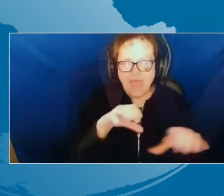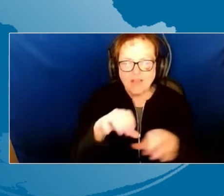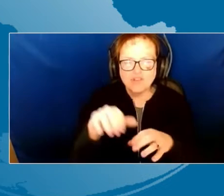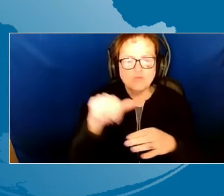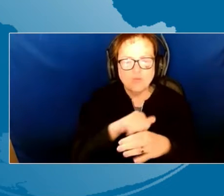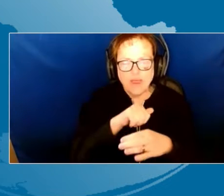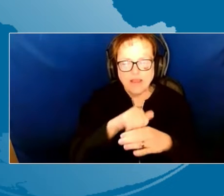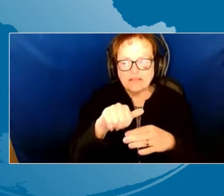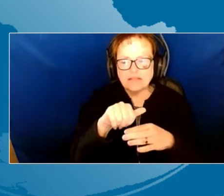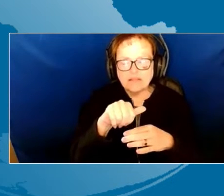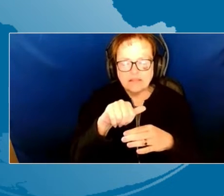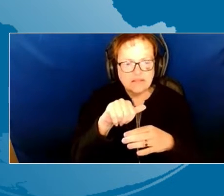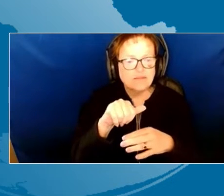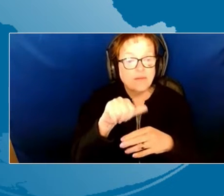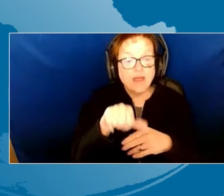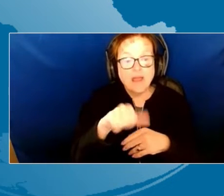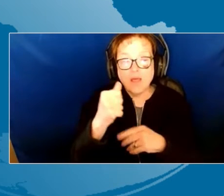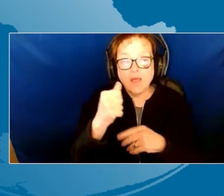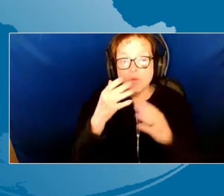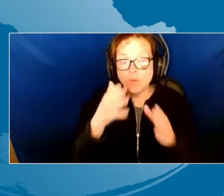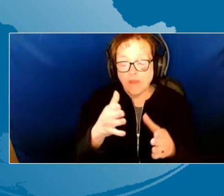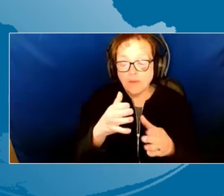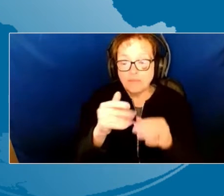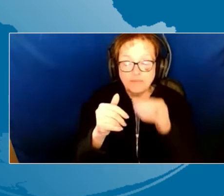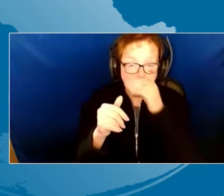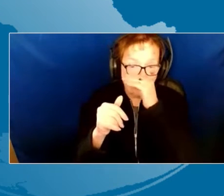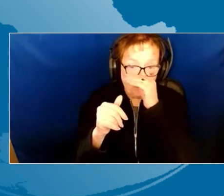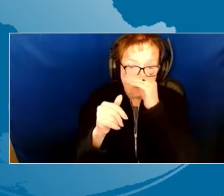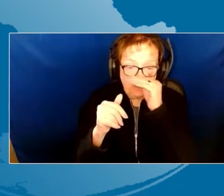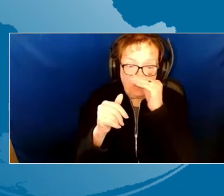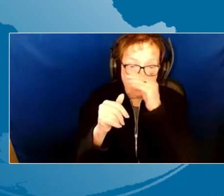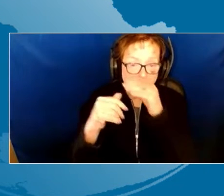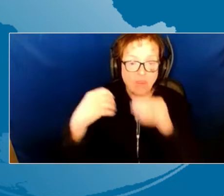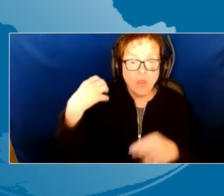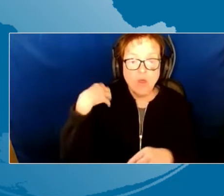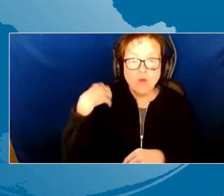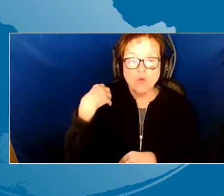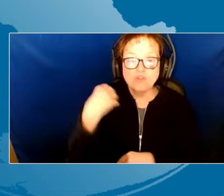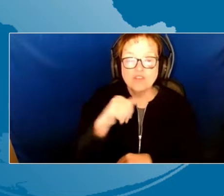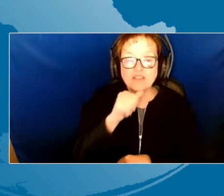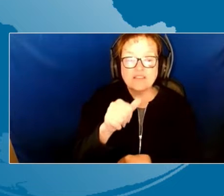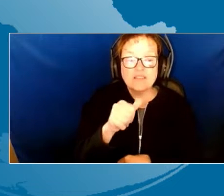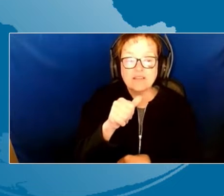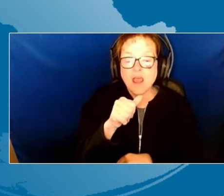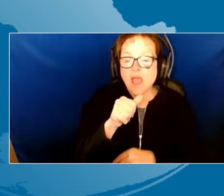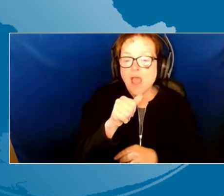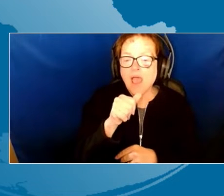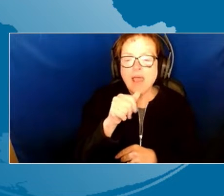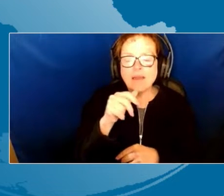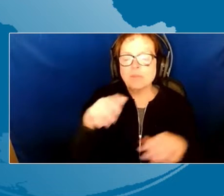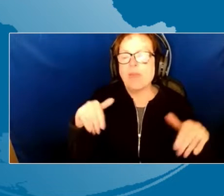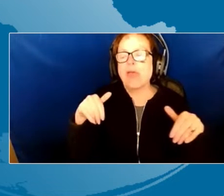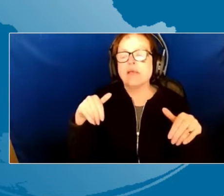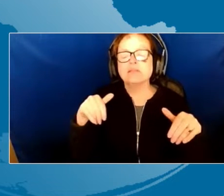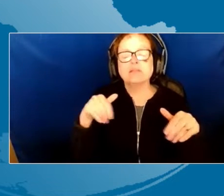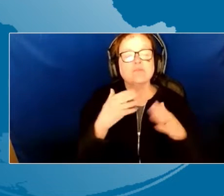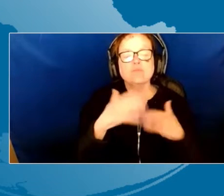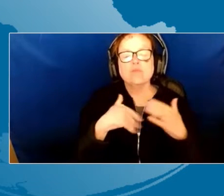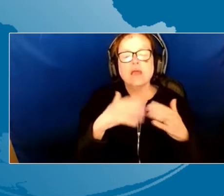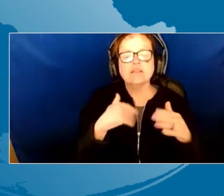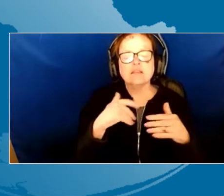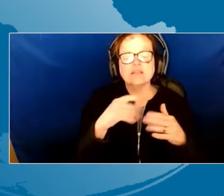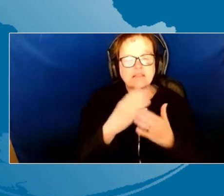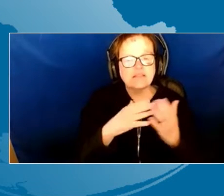another characteristic of coaching. Coaching is not a passive process. A lot of people think